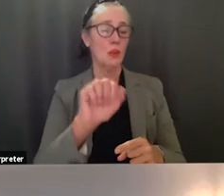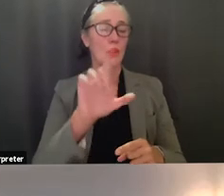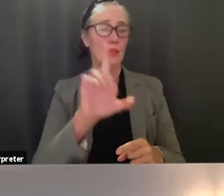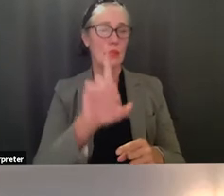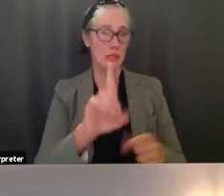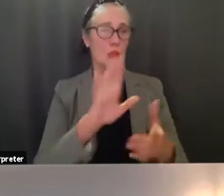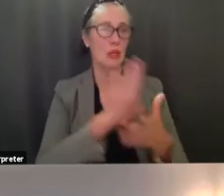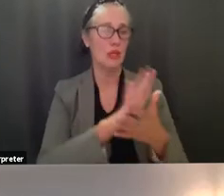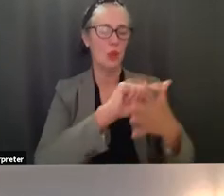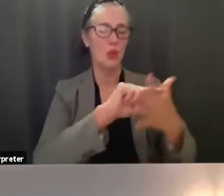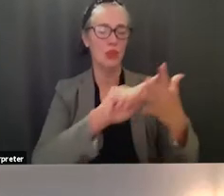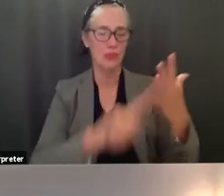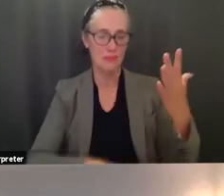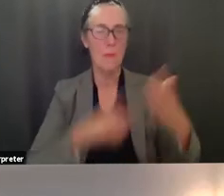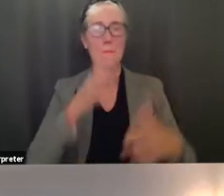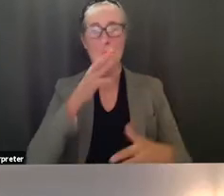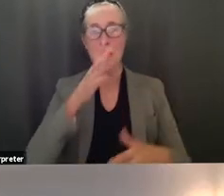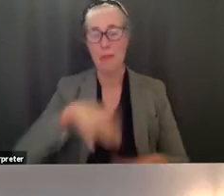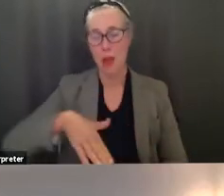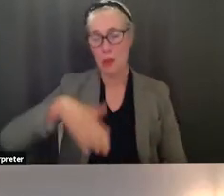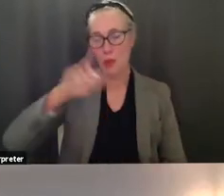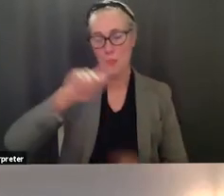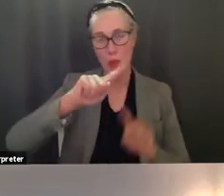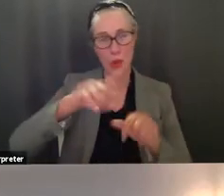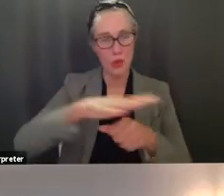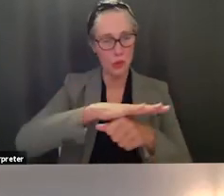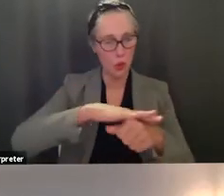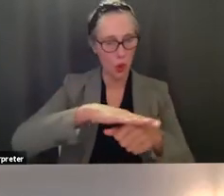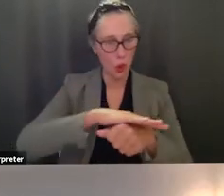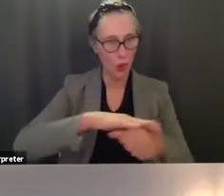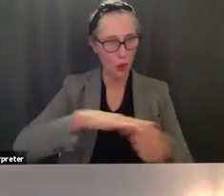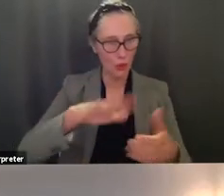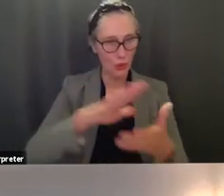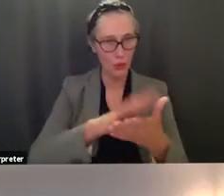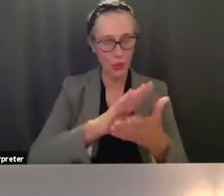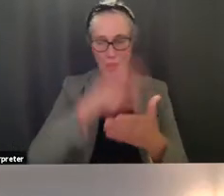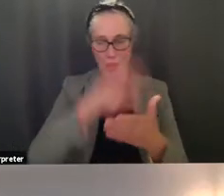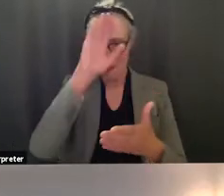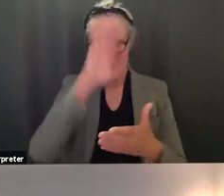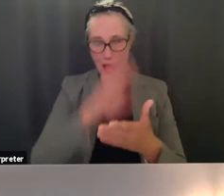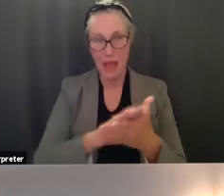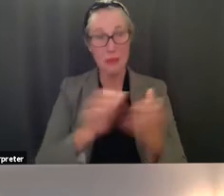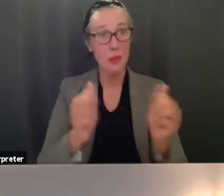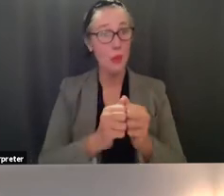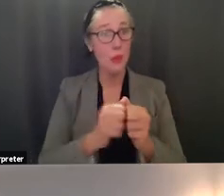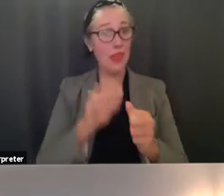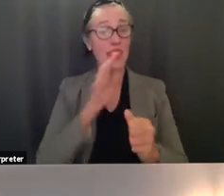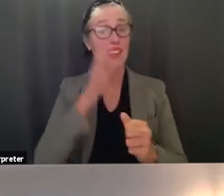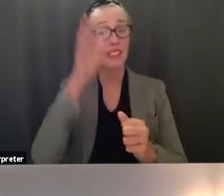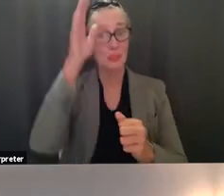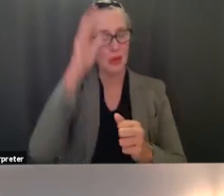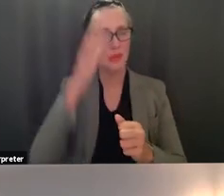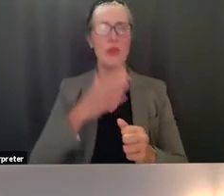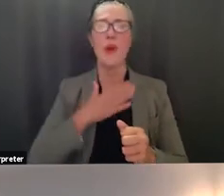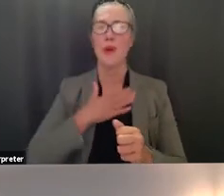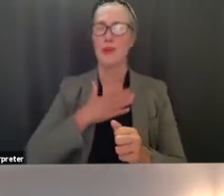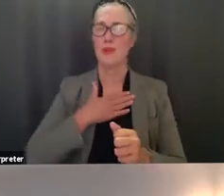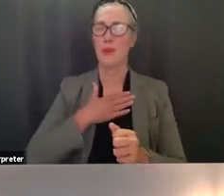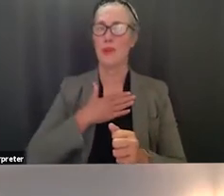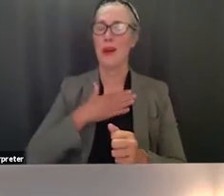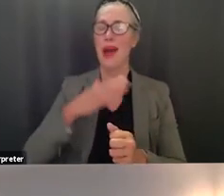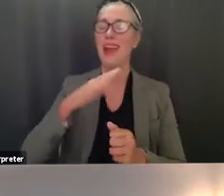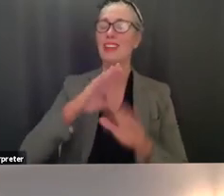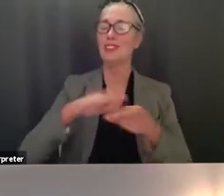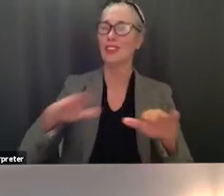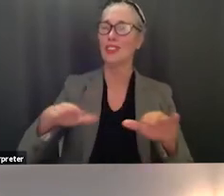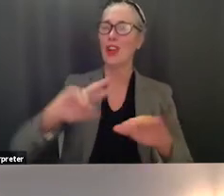mom grew up here and went to local schools and my husband and his parents so my kids are third generation santa barbarians and